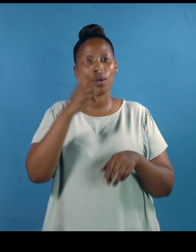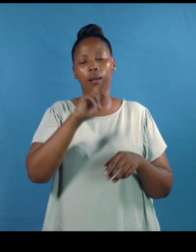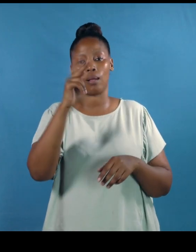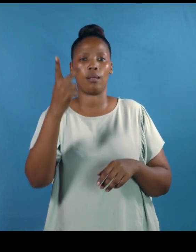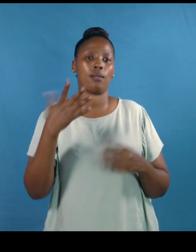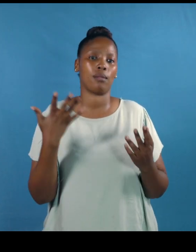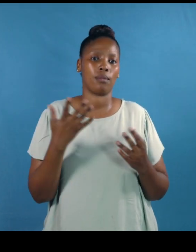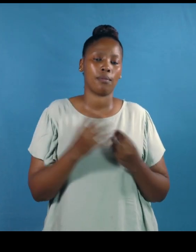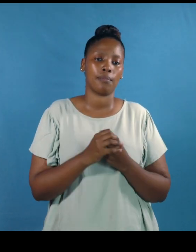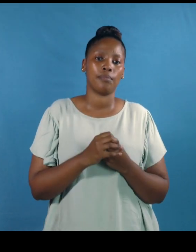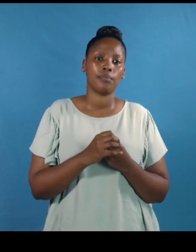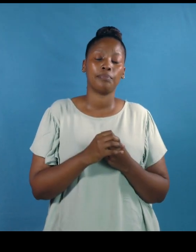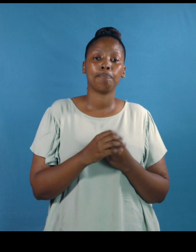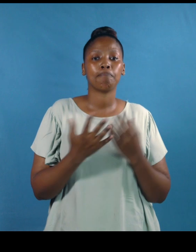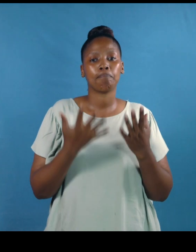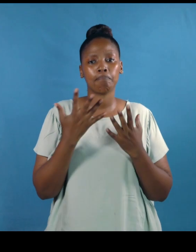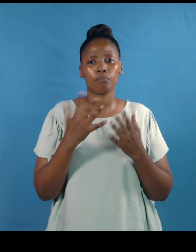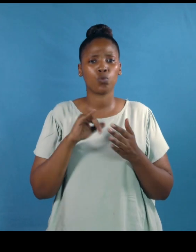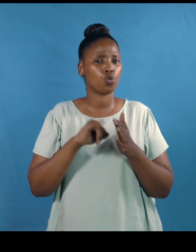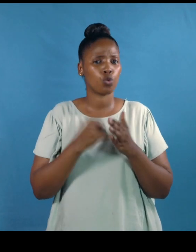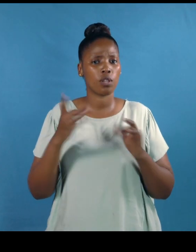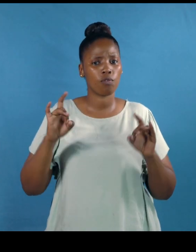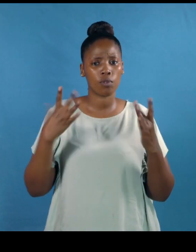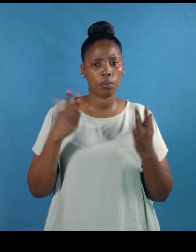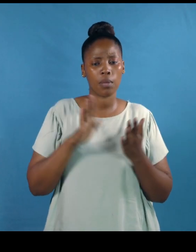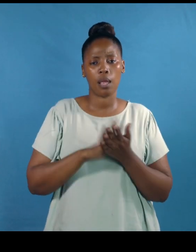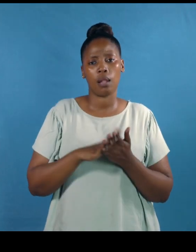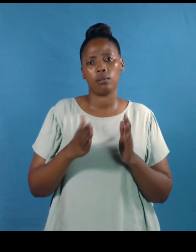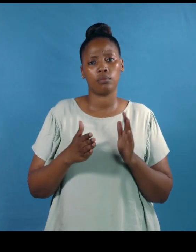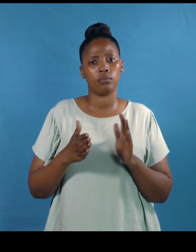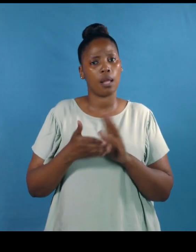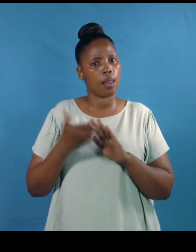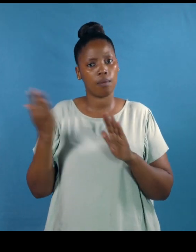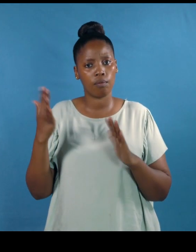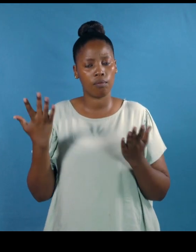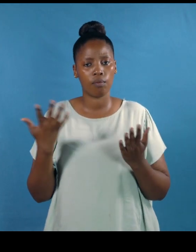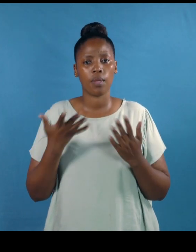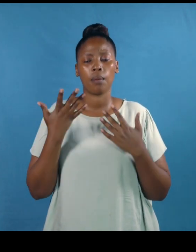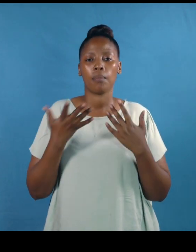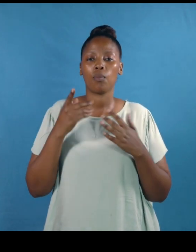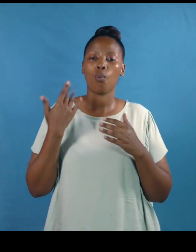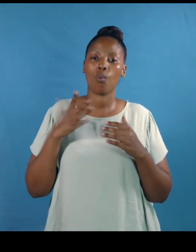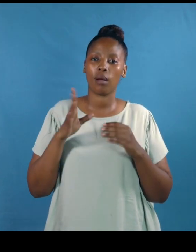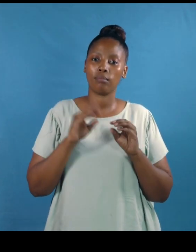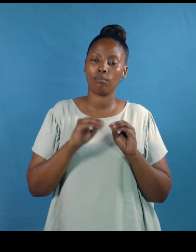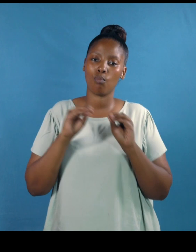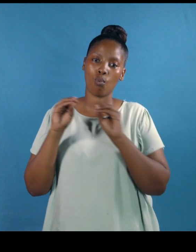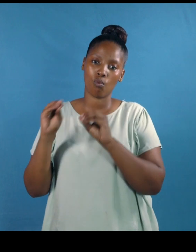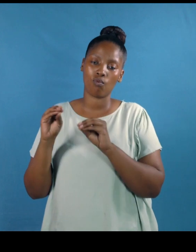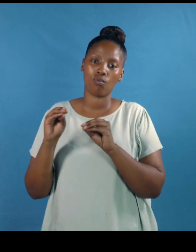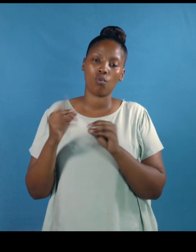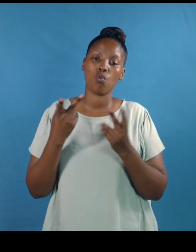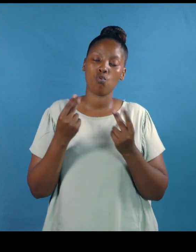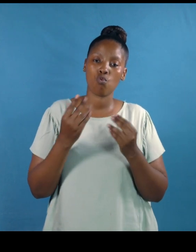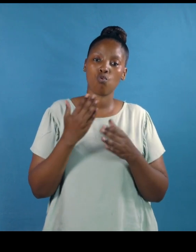wait don't just give up and leave you want to leave on good terms with your company and move into a new job with better